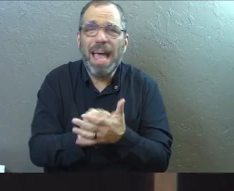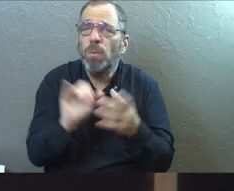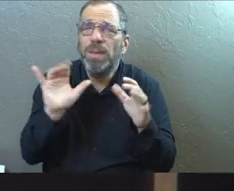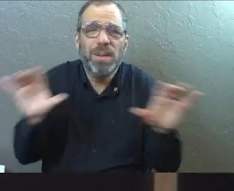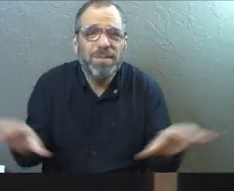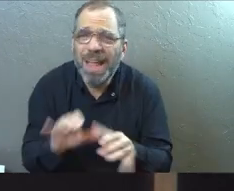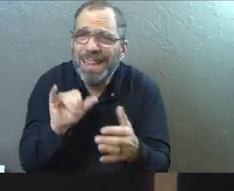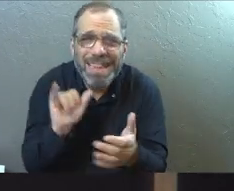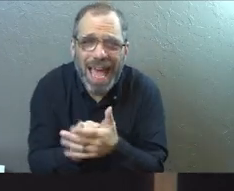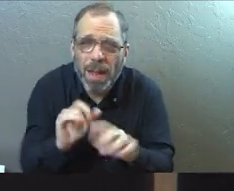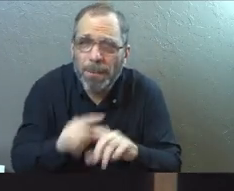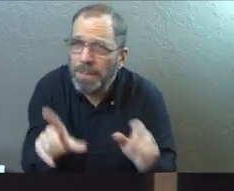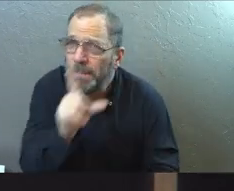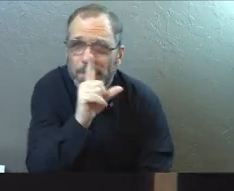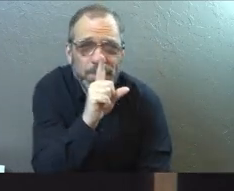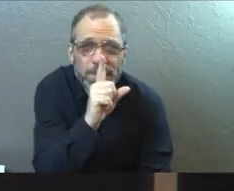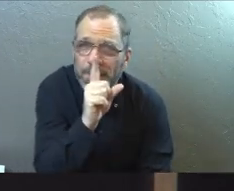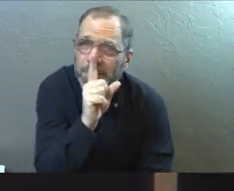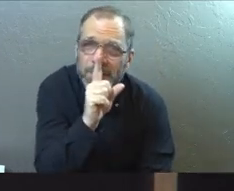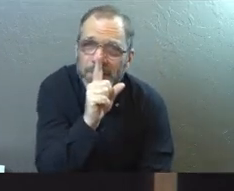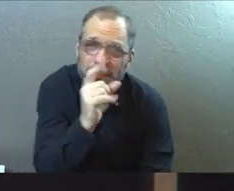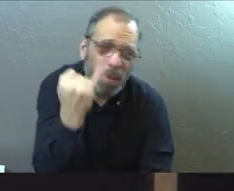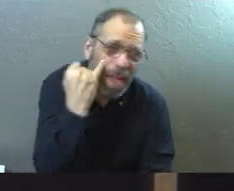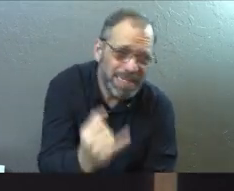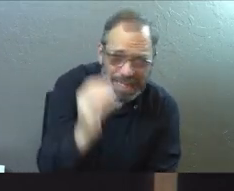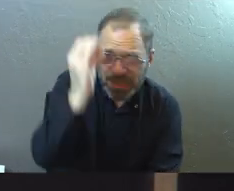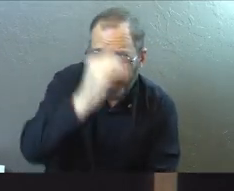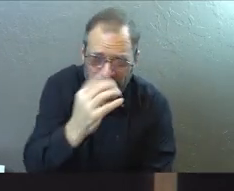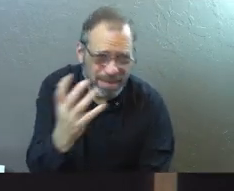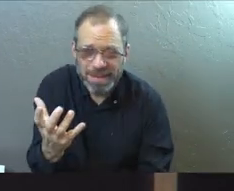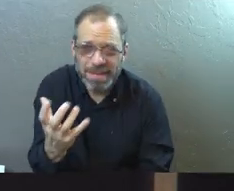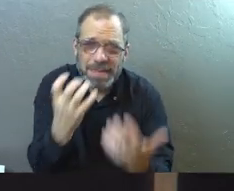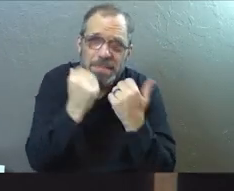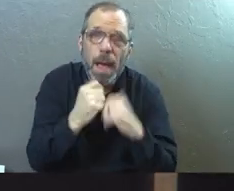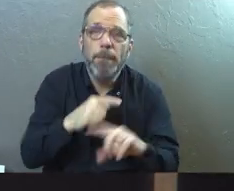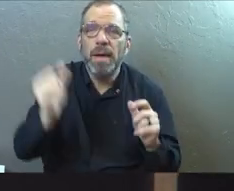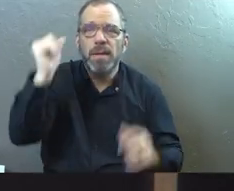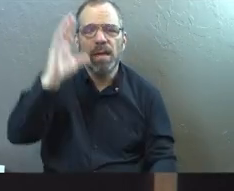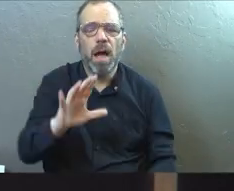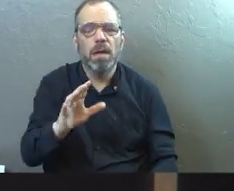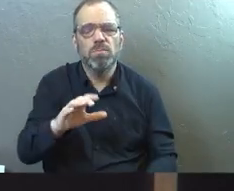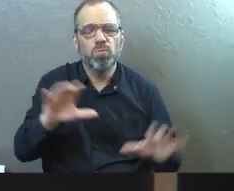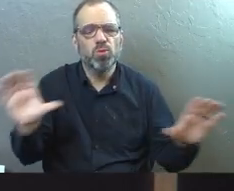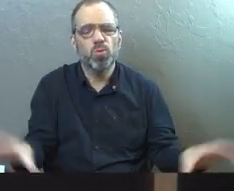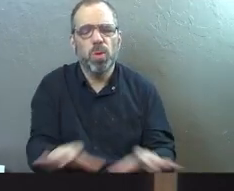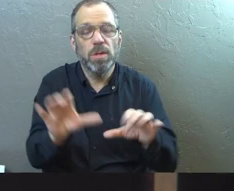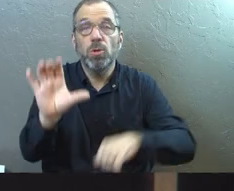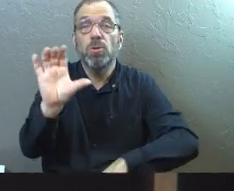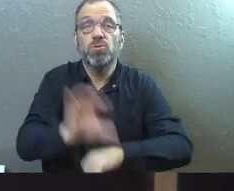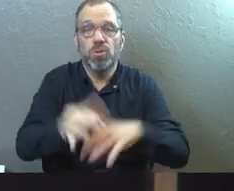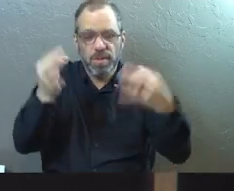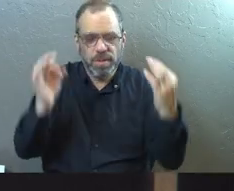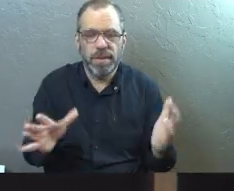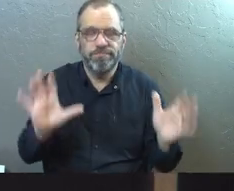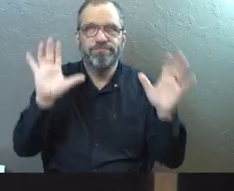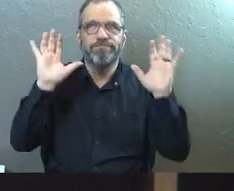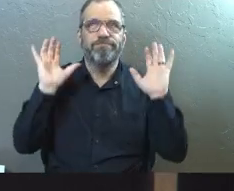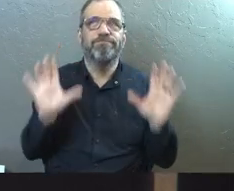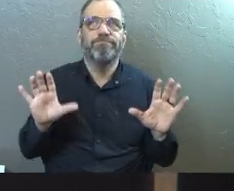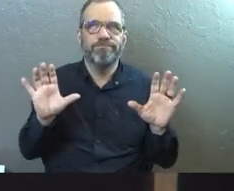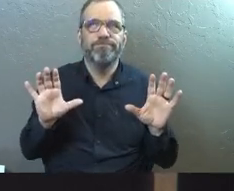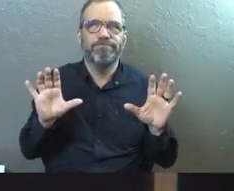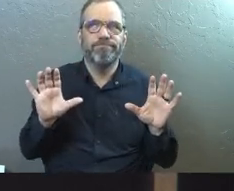that stuff if you wanted to. There was ideas, there was opinions, there was things we could have clung to, but God was moving and so as a church we decided to go, right, Lord,